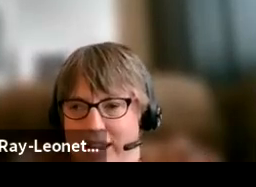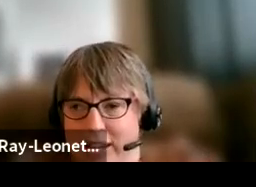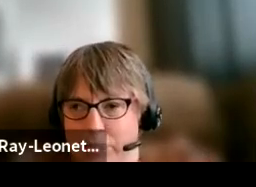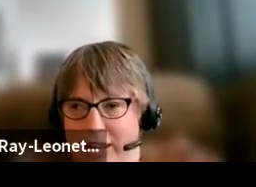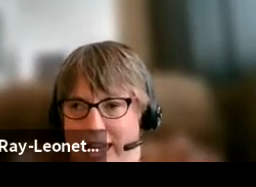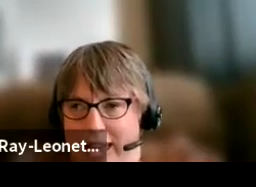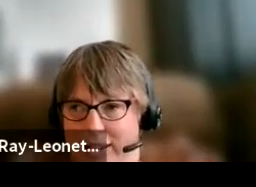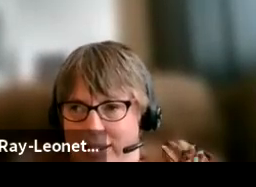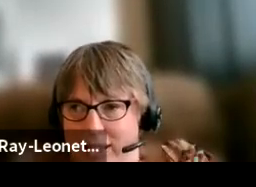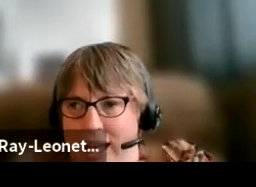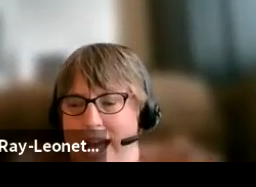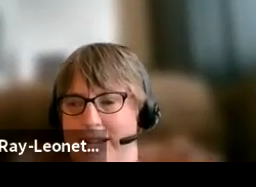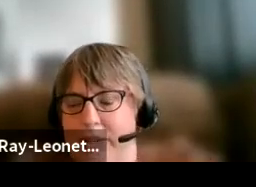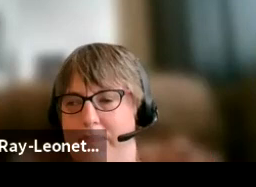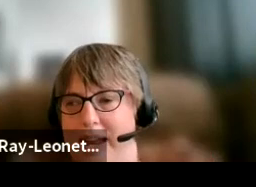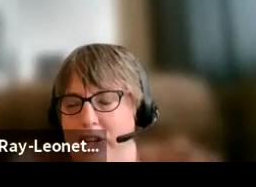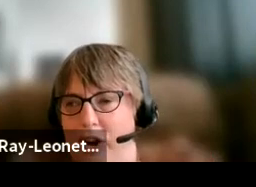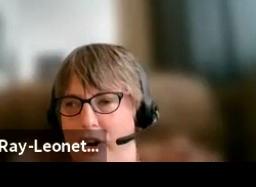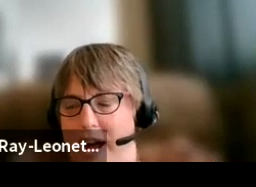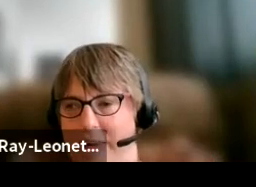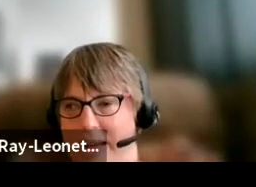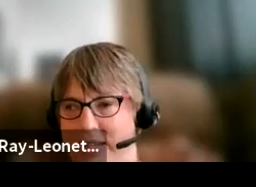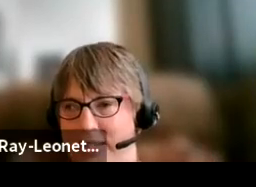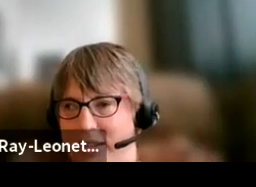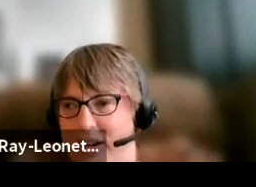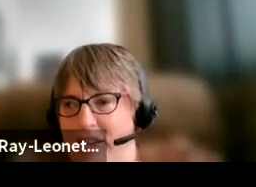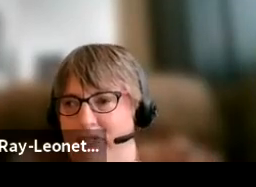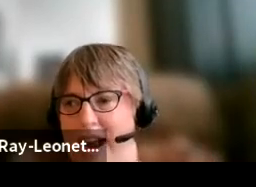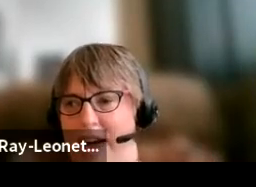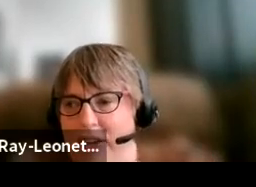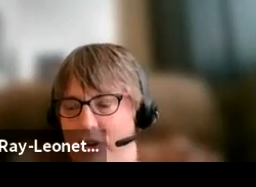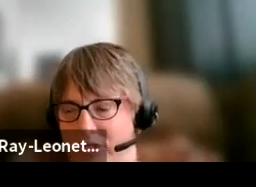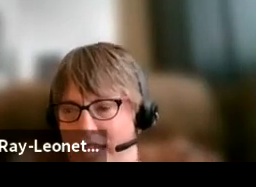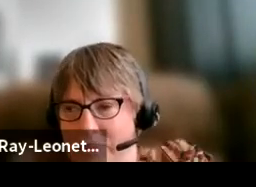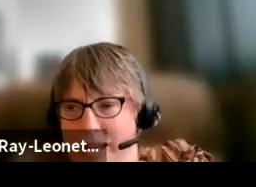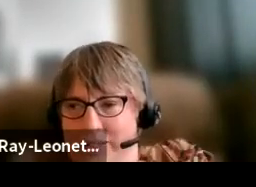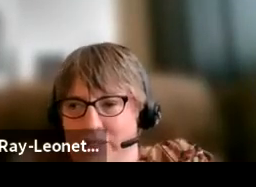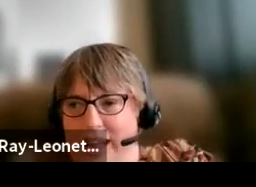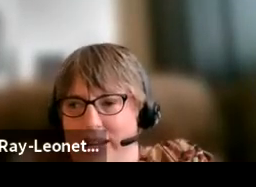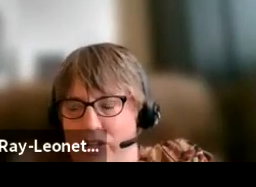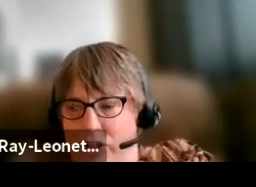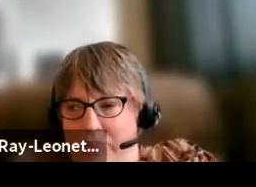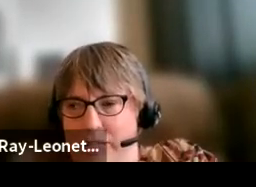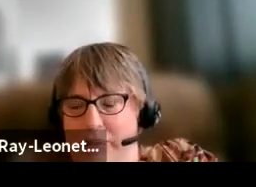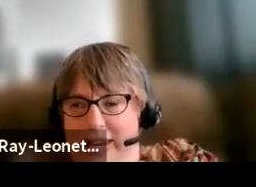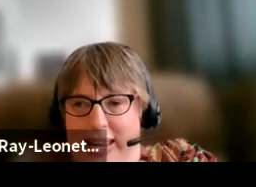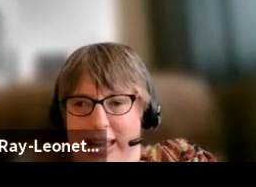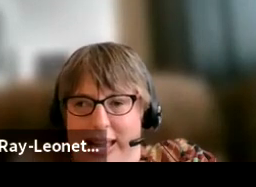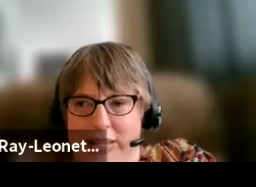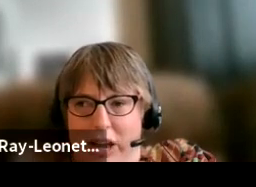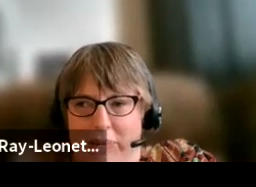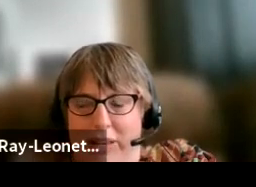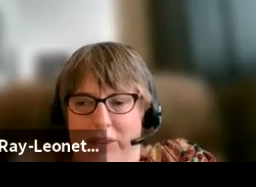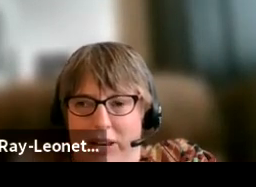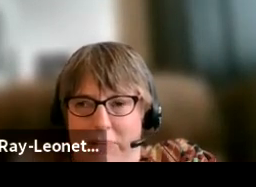Pennsylvania's plan, and submit your comments for how you think Pennsylvania should be spending